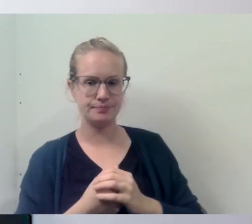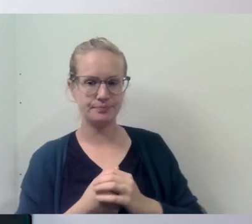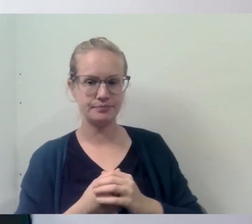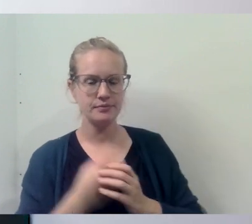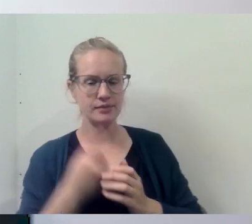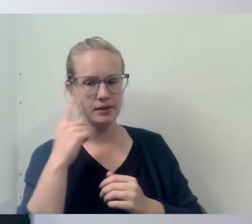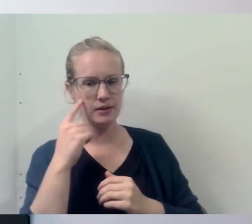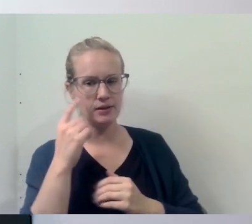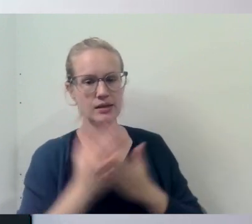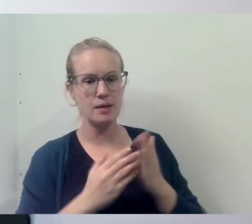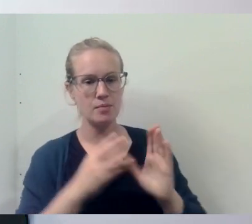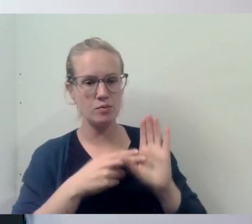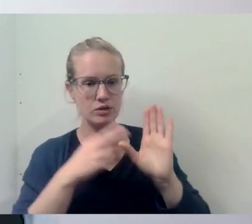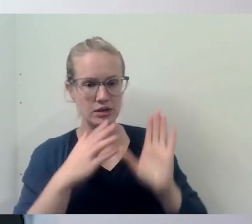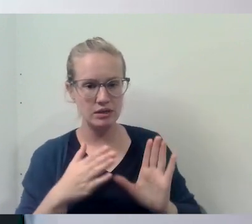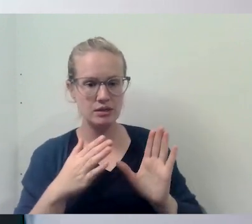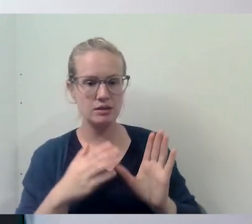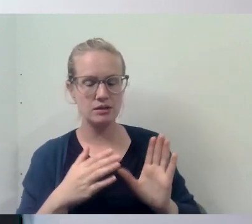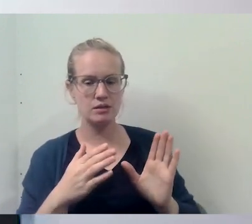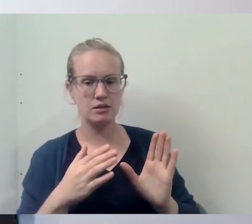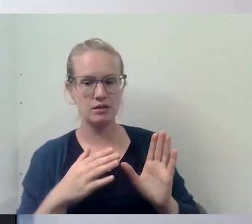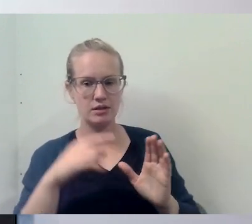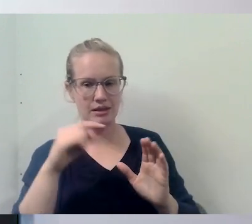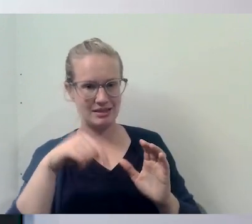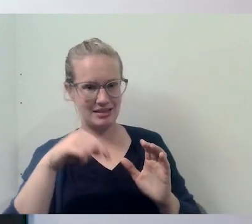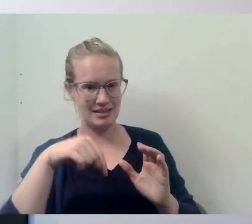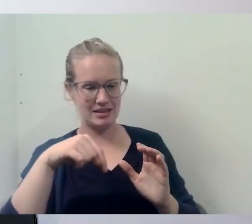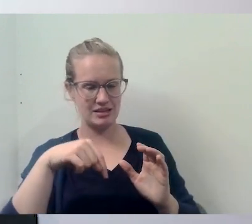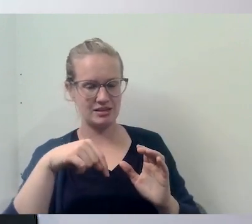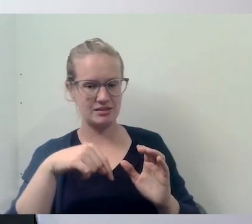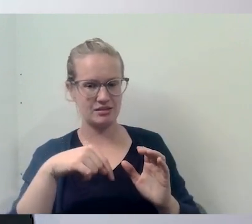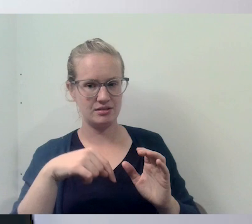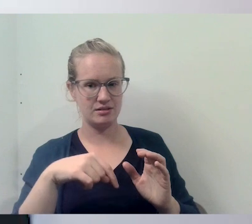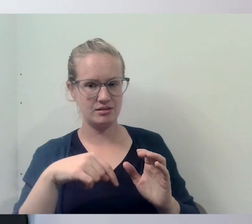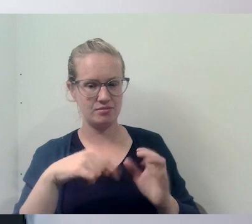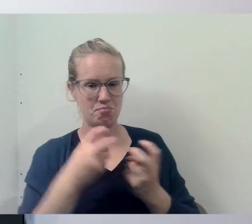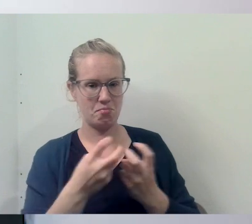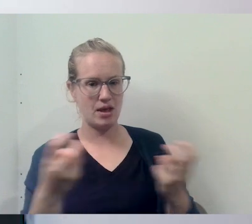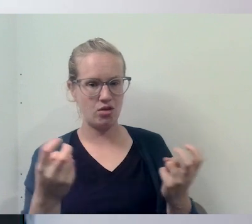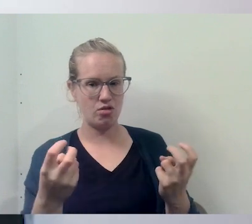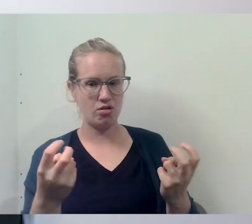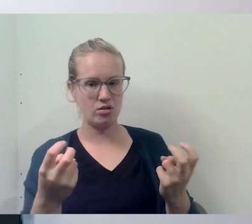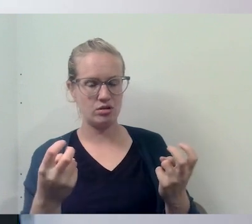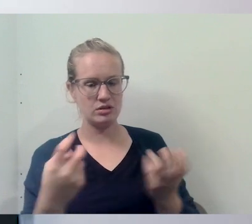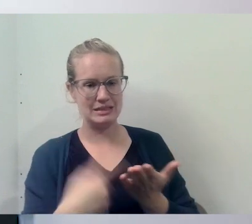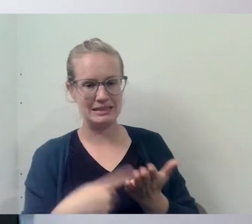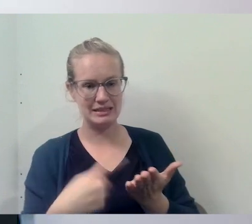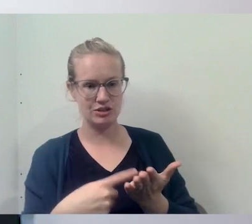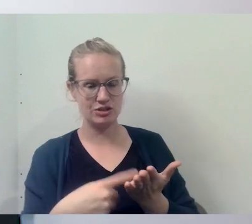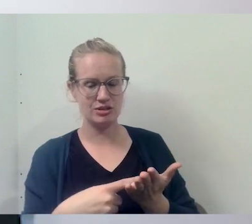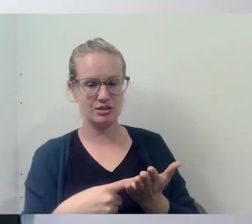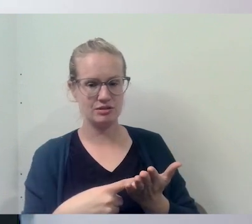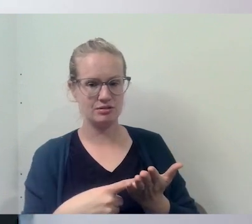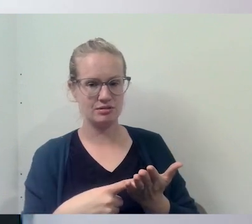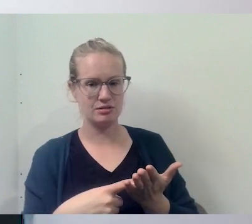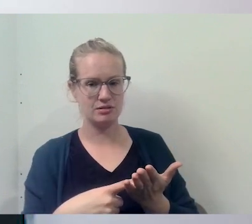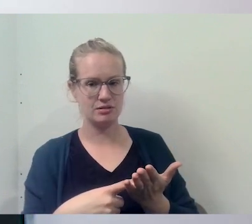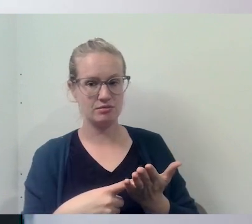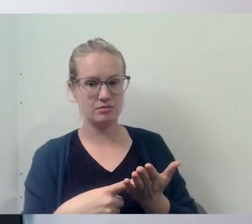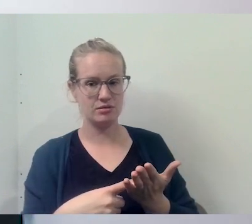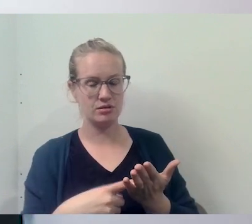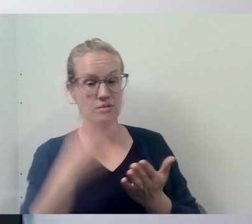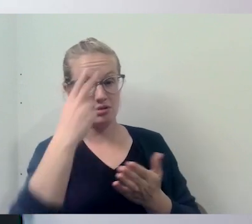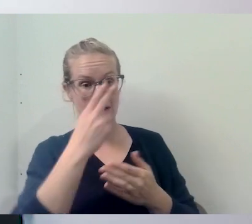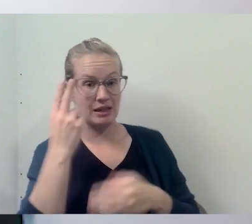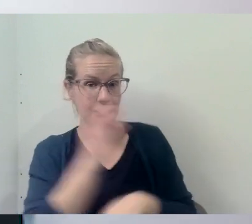uh, some of the participants actually on this, on this, um, panel, uh, discussion, um, are Catholic